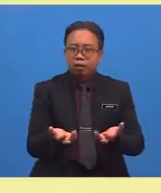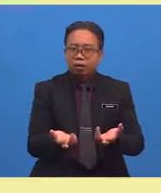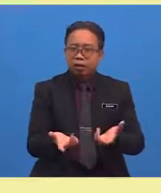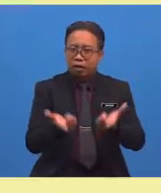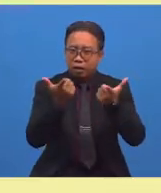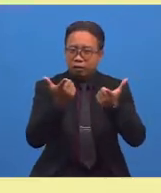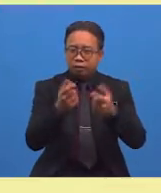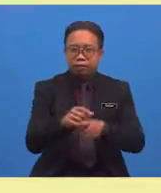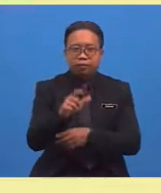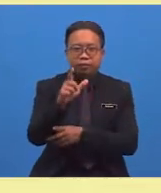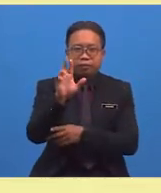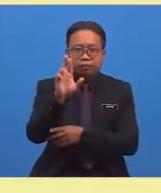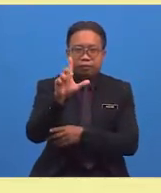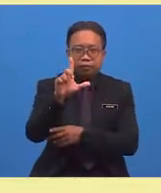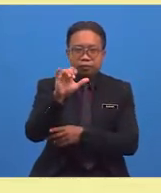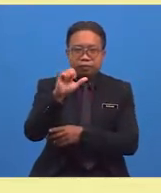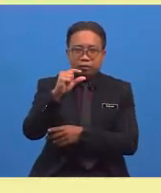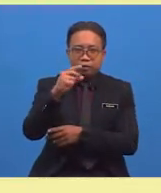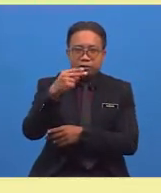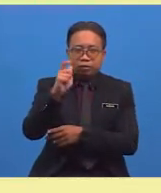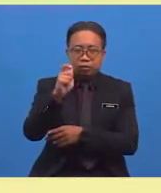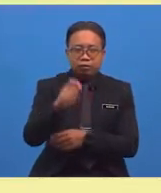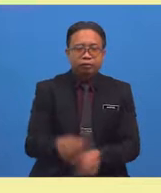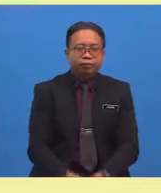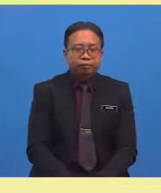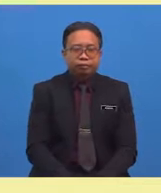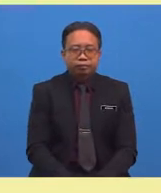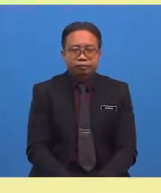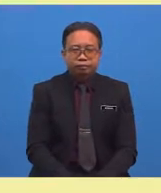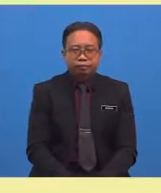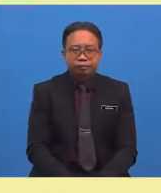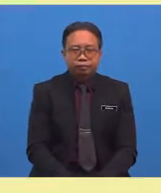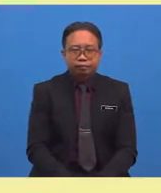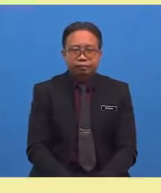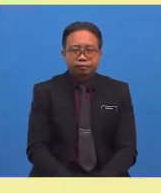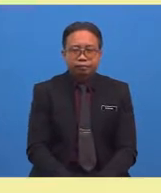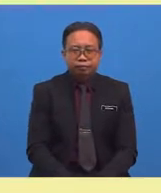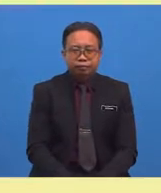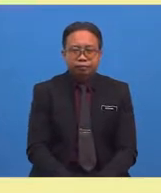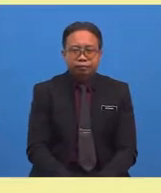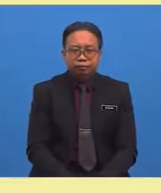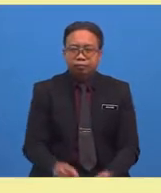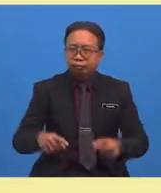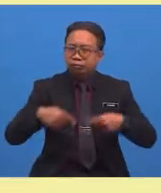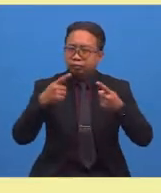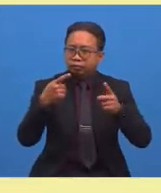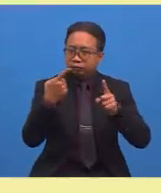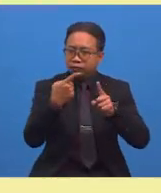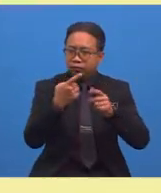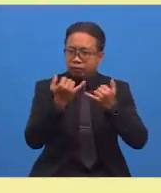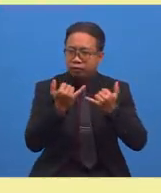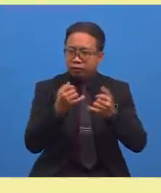light. Great job, everyone. Moving on to the next word, difficult.